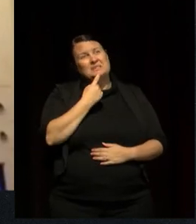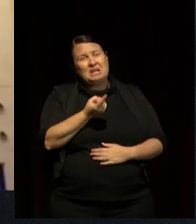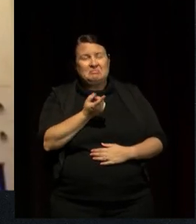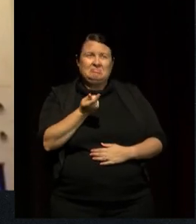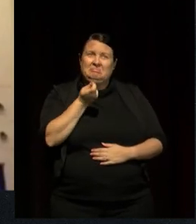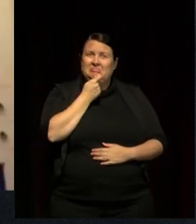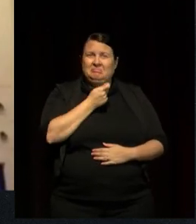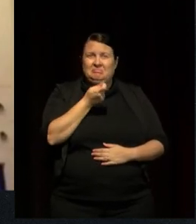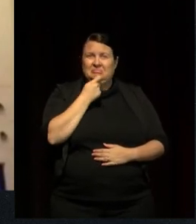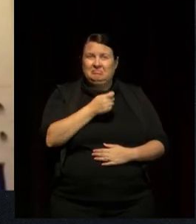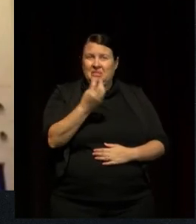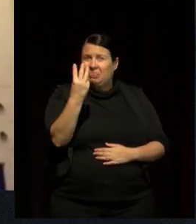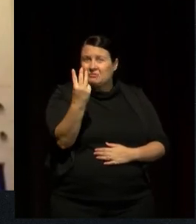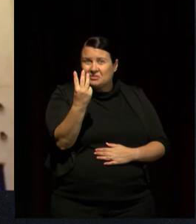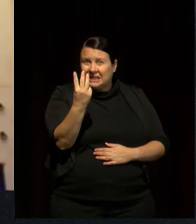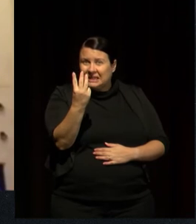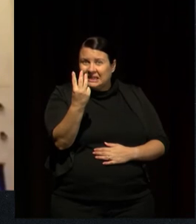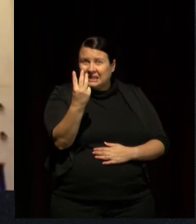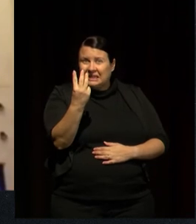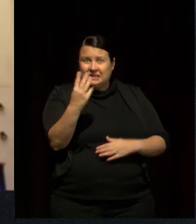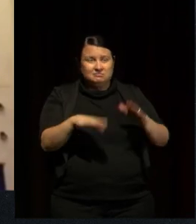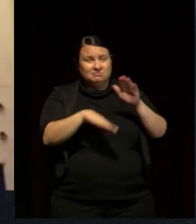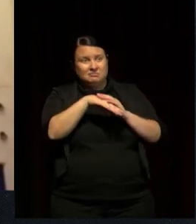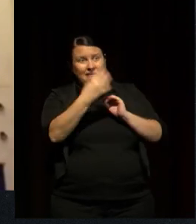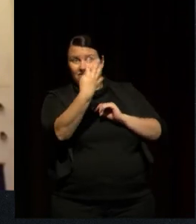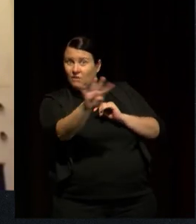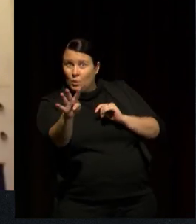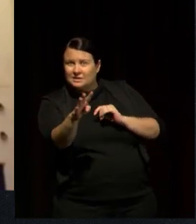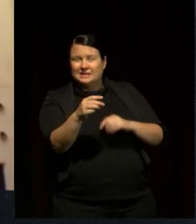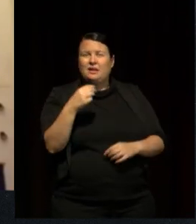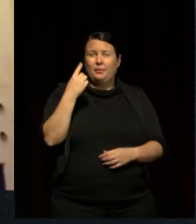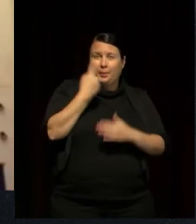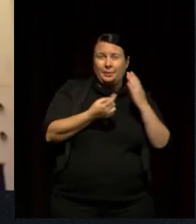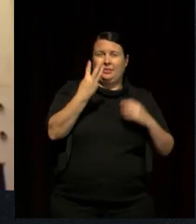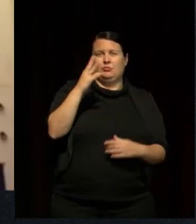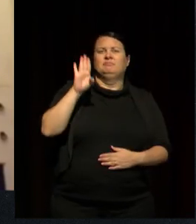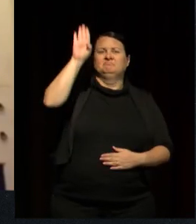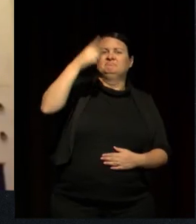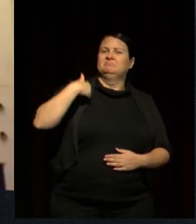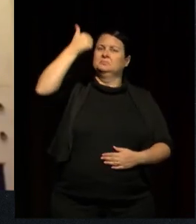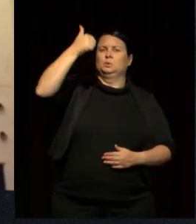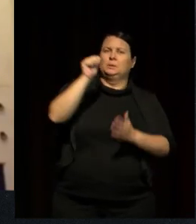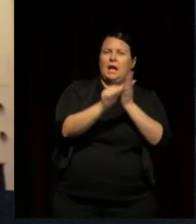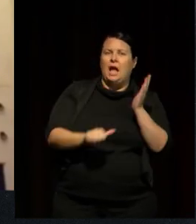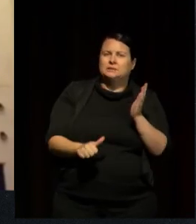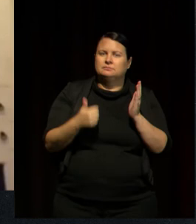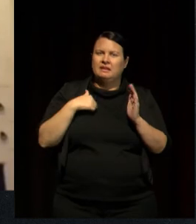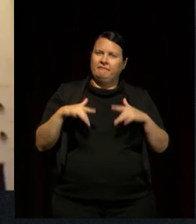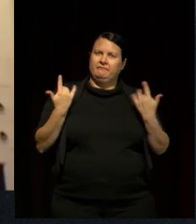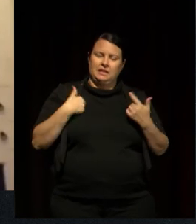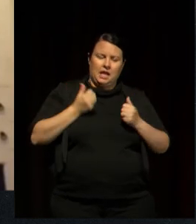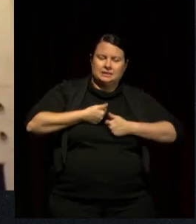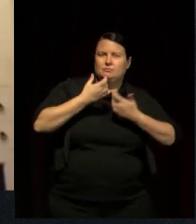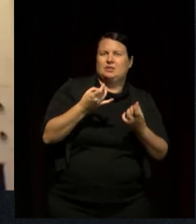maybe three out of a classroom of 40 students will have the confidence to say that that is still a language for them.